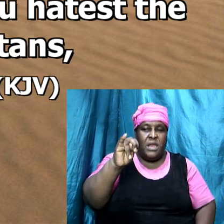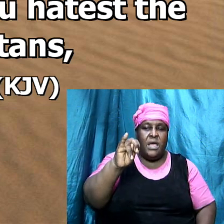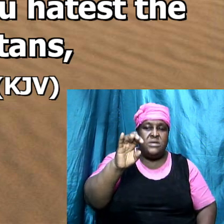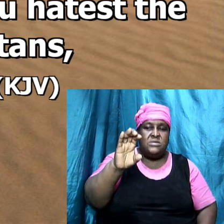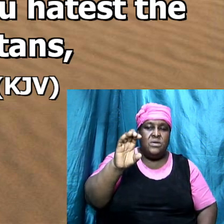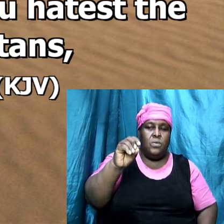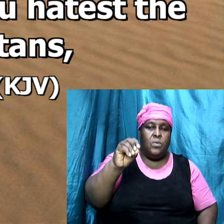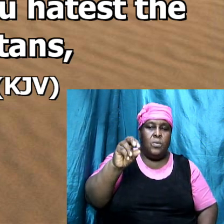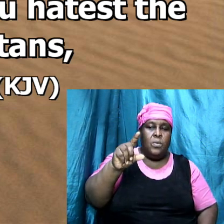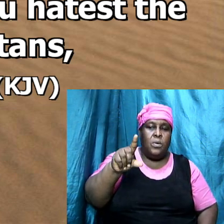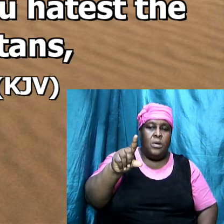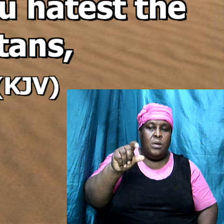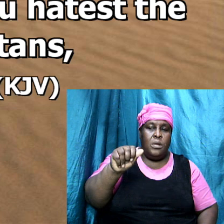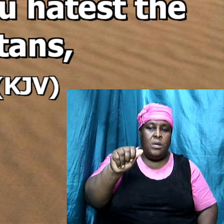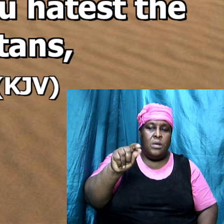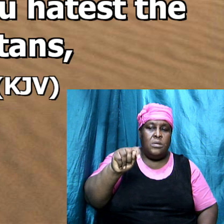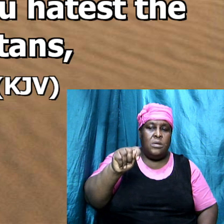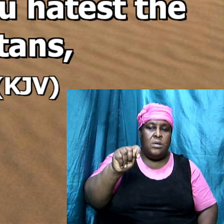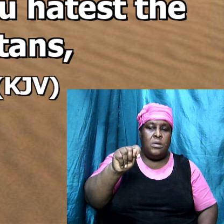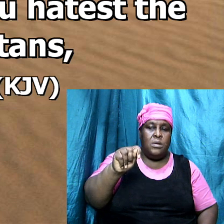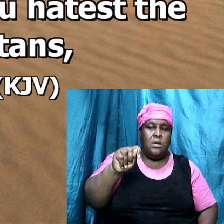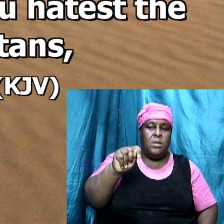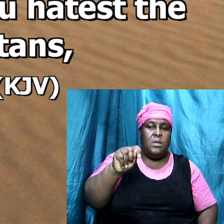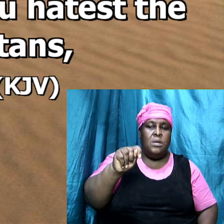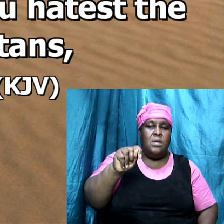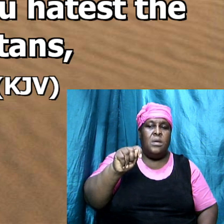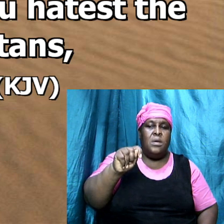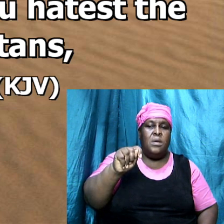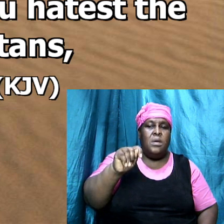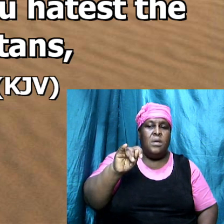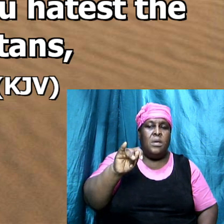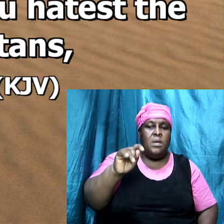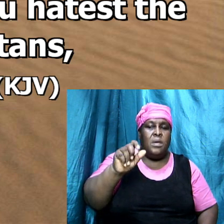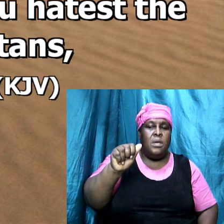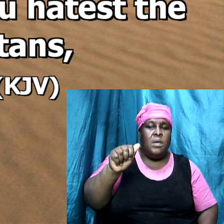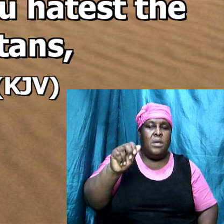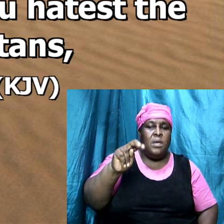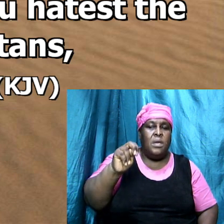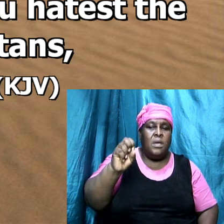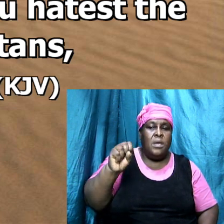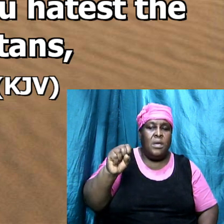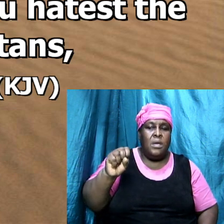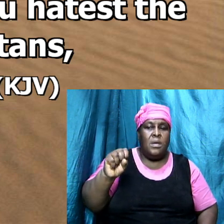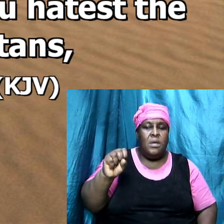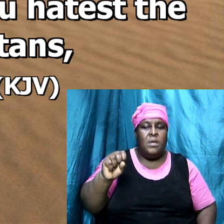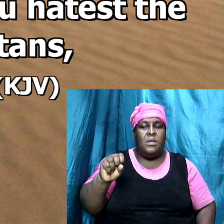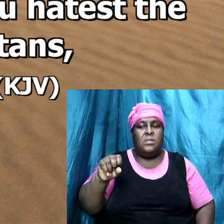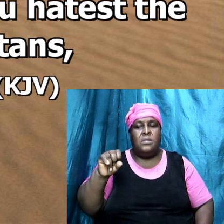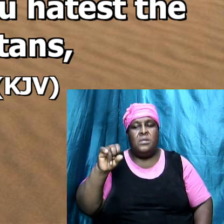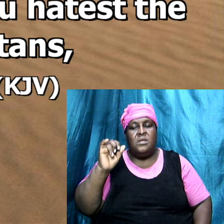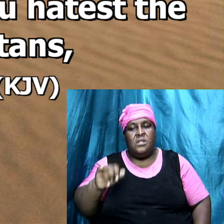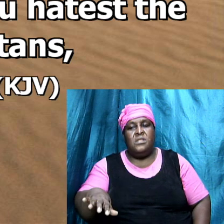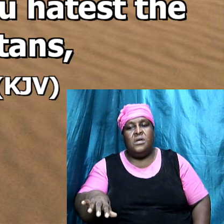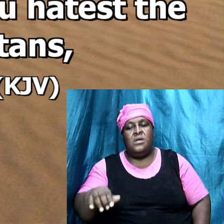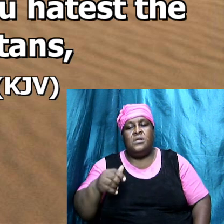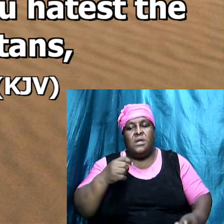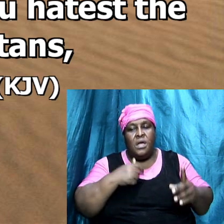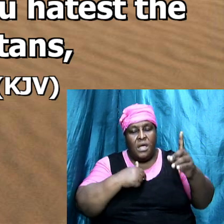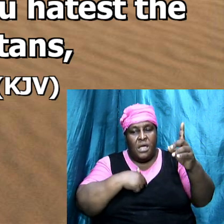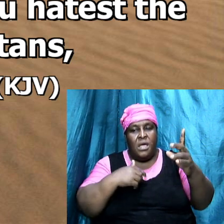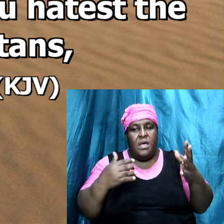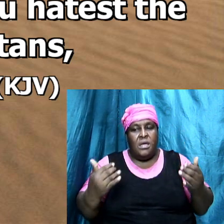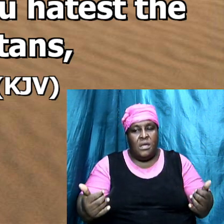now the letter to the church at Ephesus, in Revelation chapter 2, verse 6,